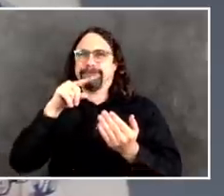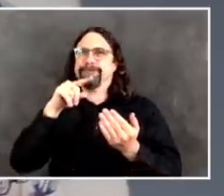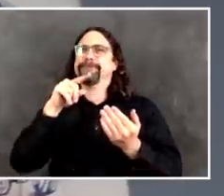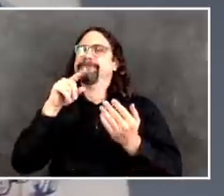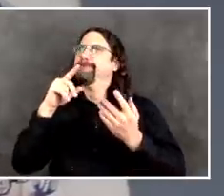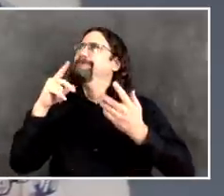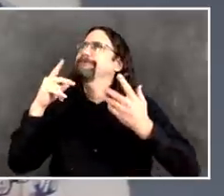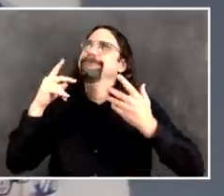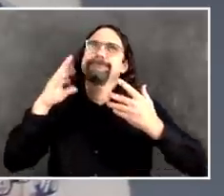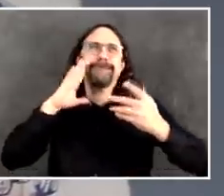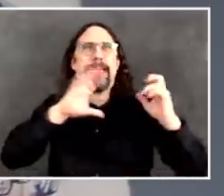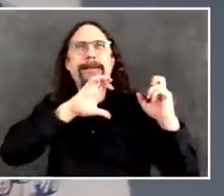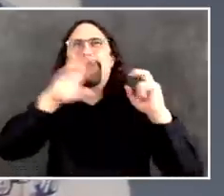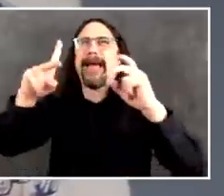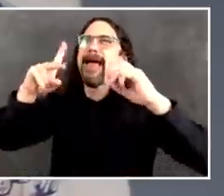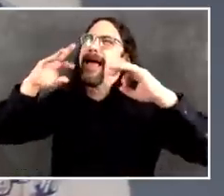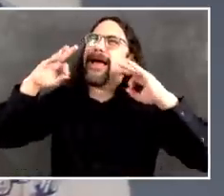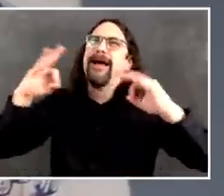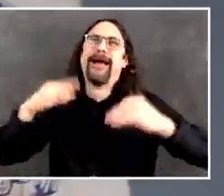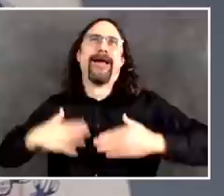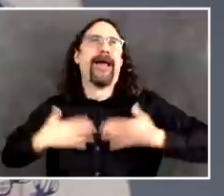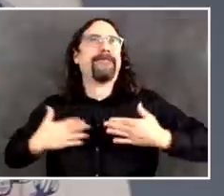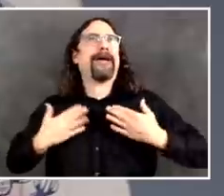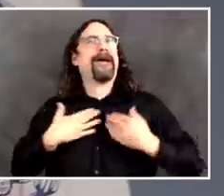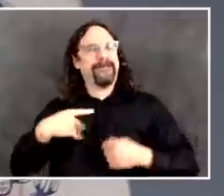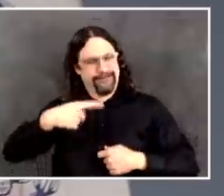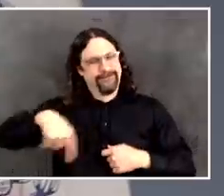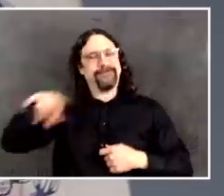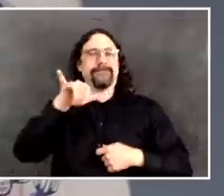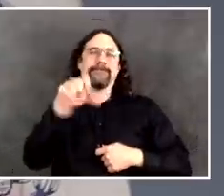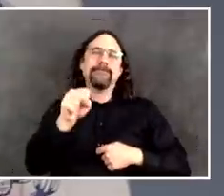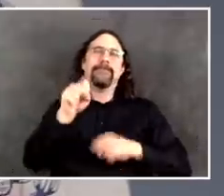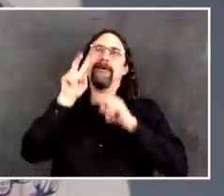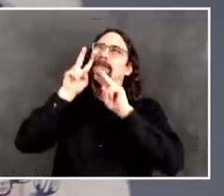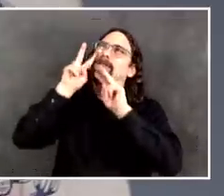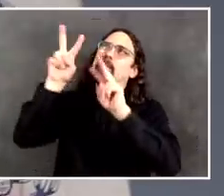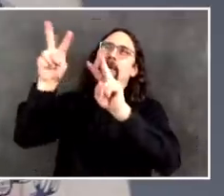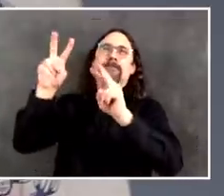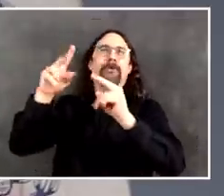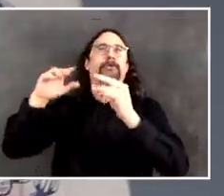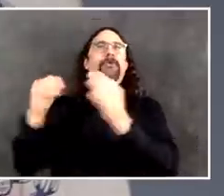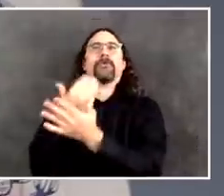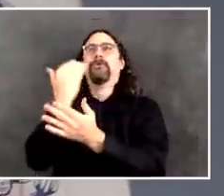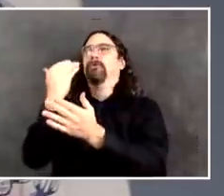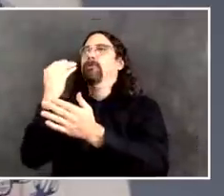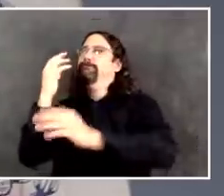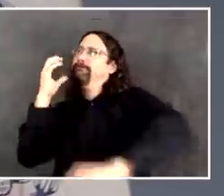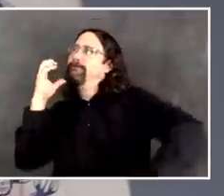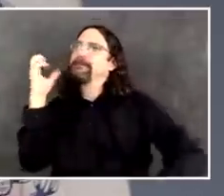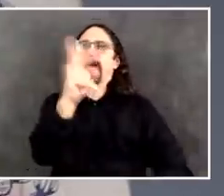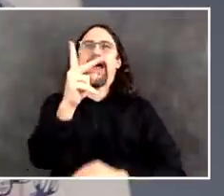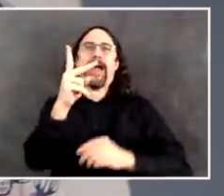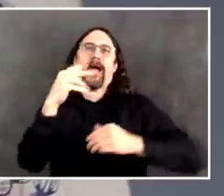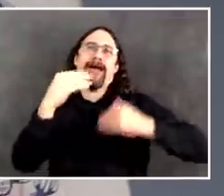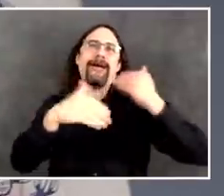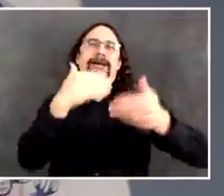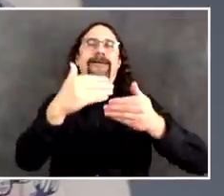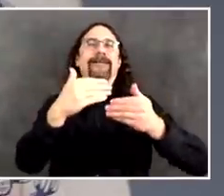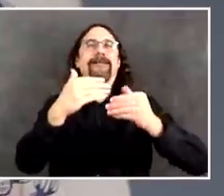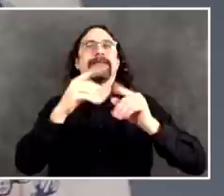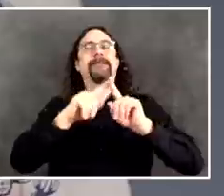don't think people fall into the trap of thinking it's going to be easy. I think New Yorkers are tough. New Yorkers are resilient.